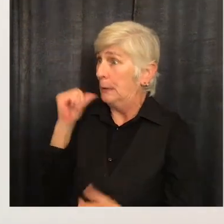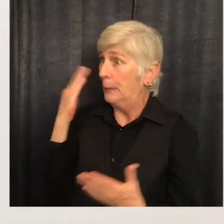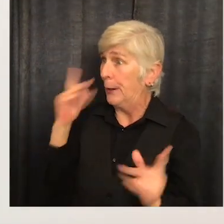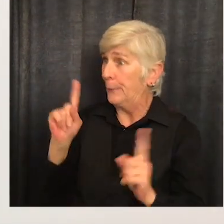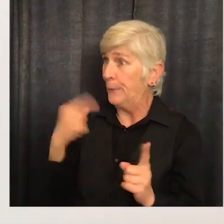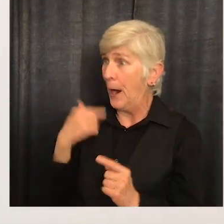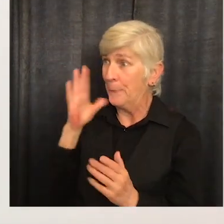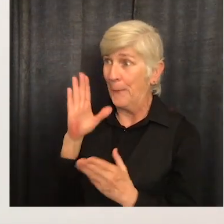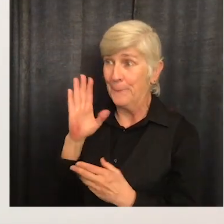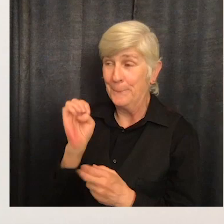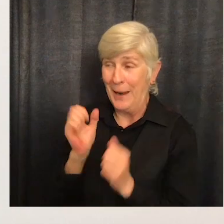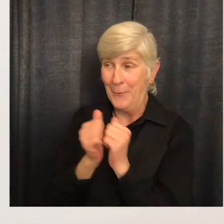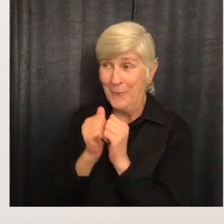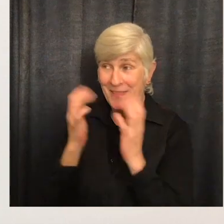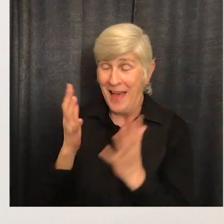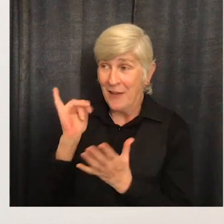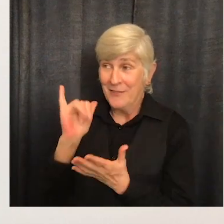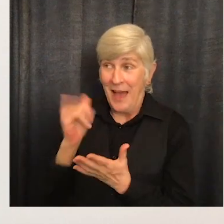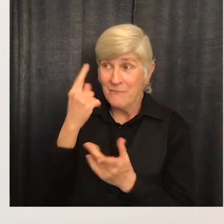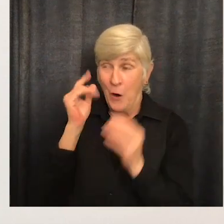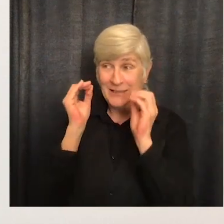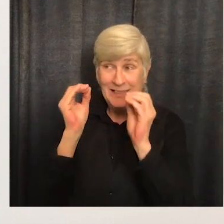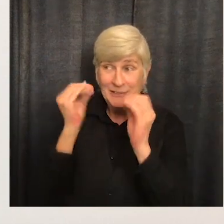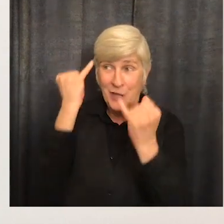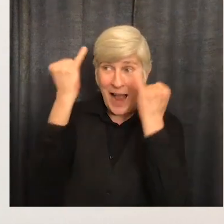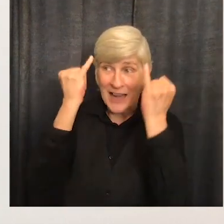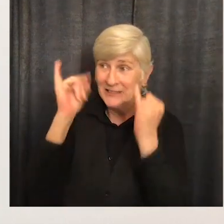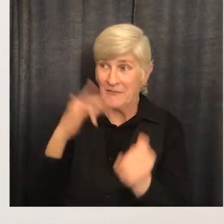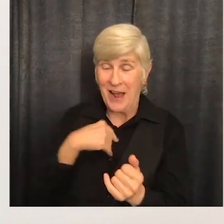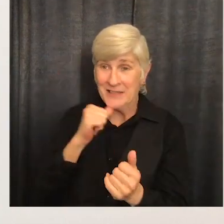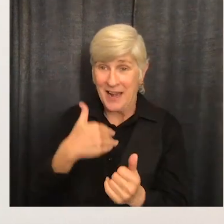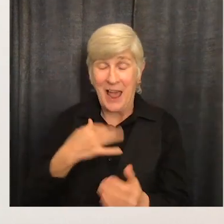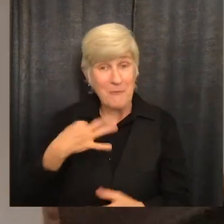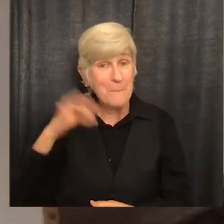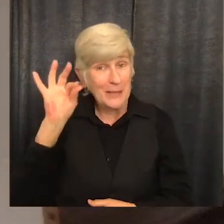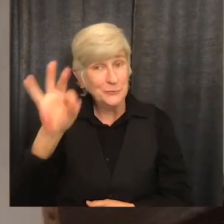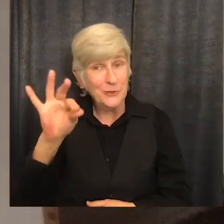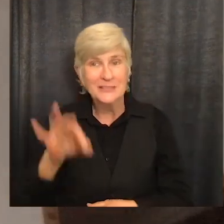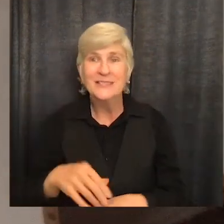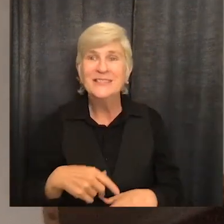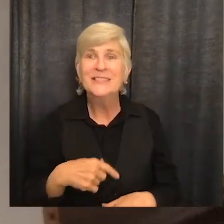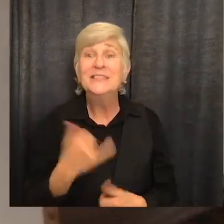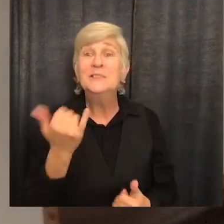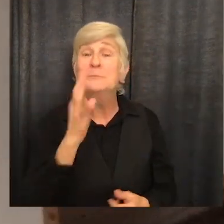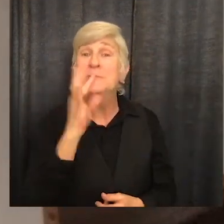where I would be in regards to teaching ideas if I didn't have Pinterest. I